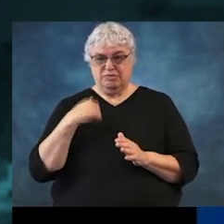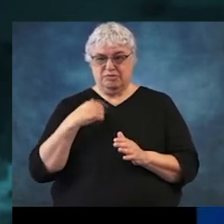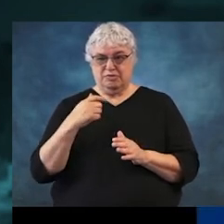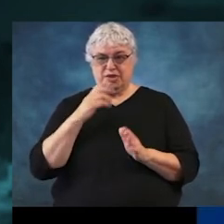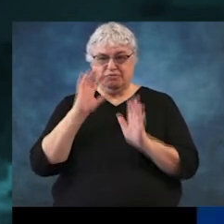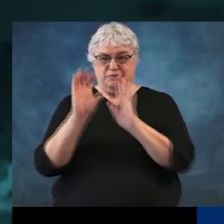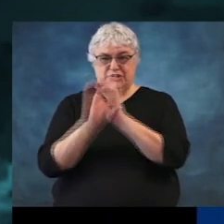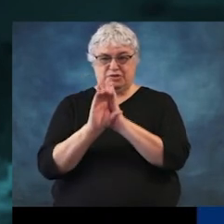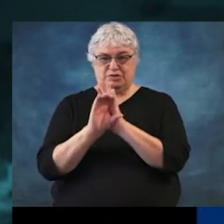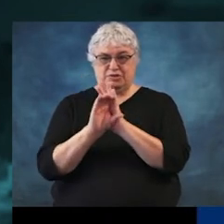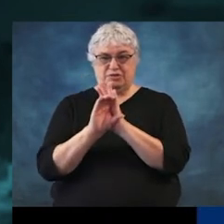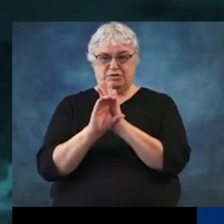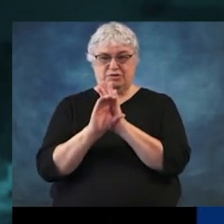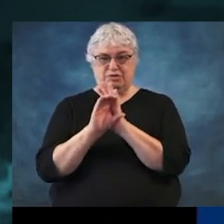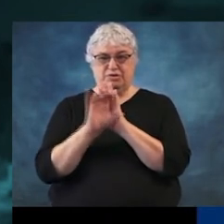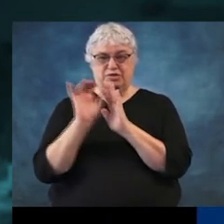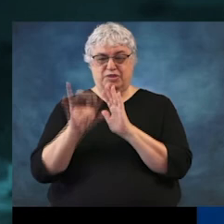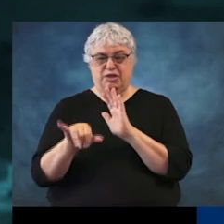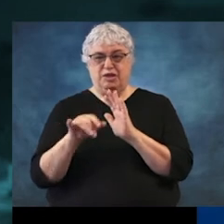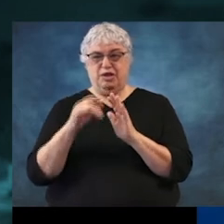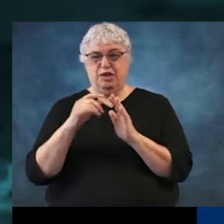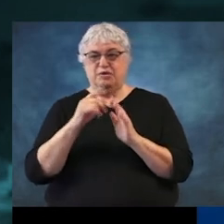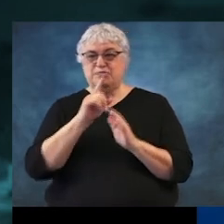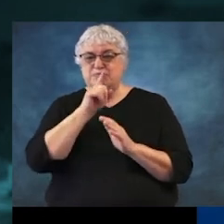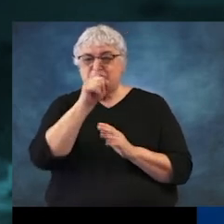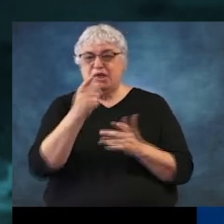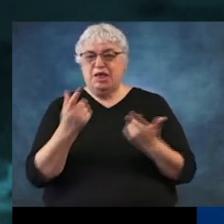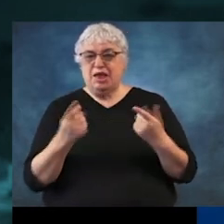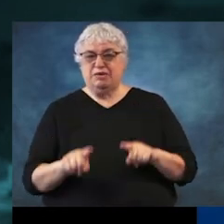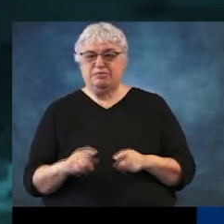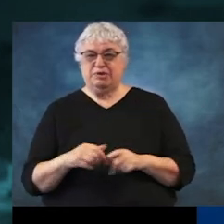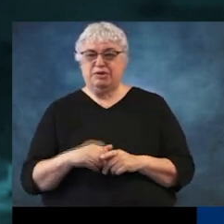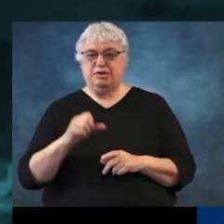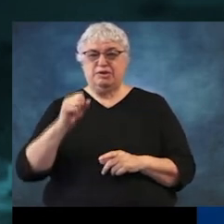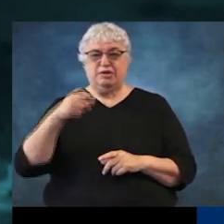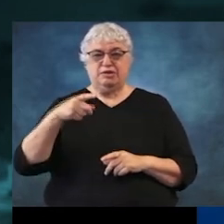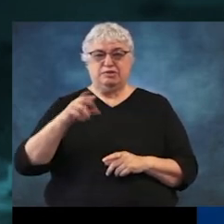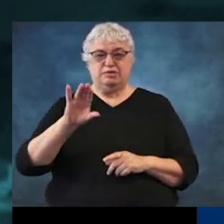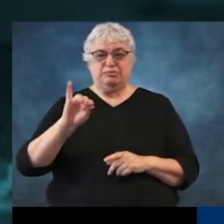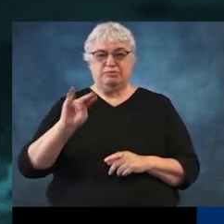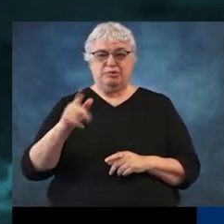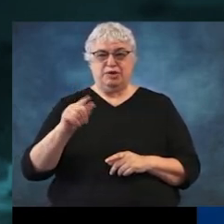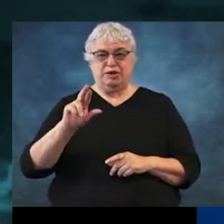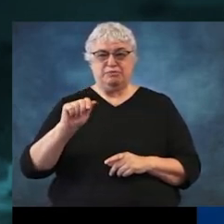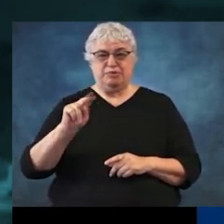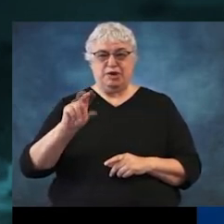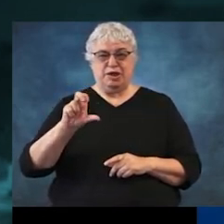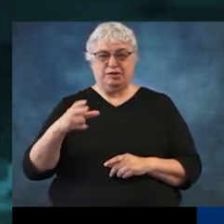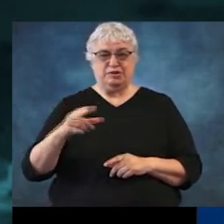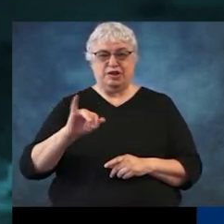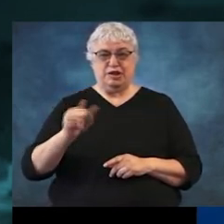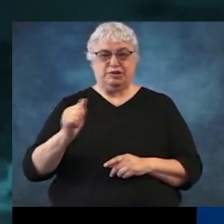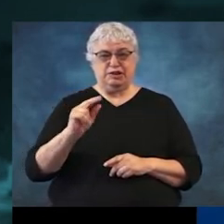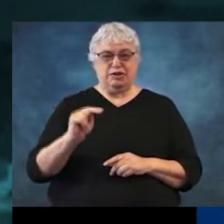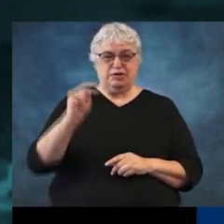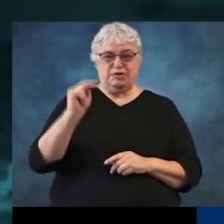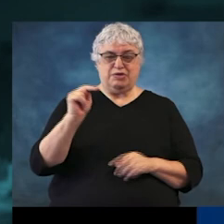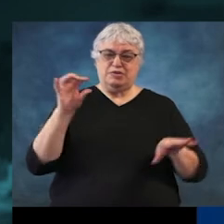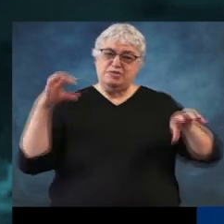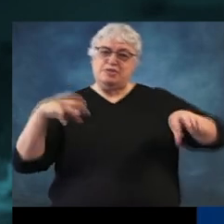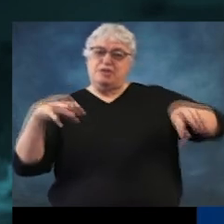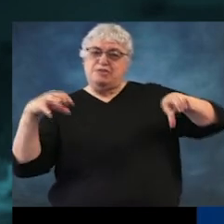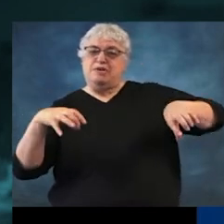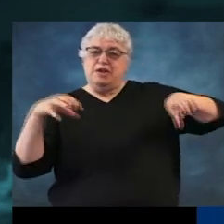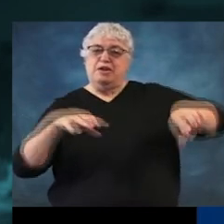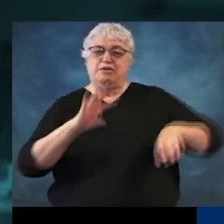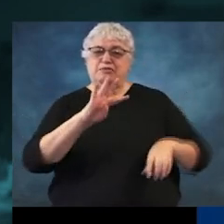this is a picture of what this looks like in real life. And this is in the Spring Branch area just north of I-10. Really heavy rainfall,